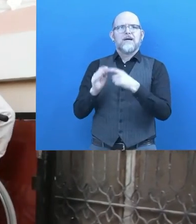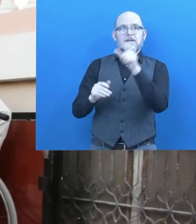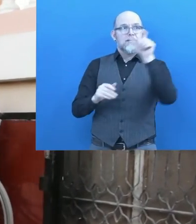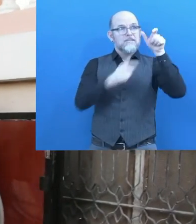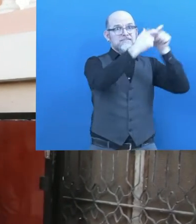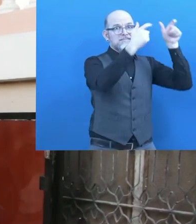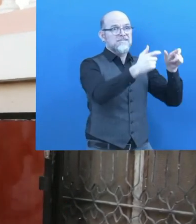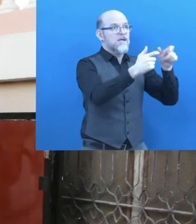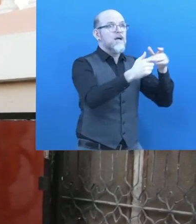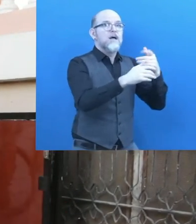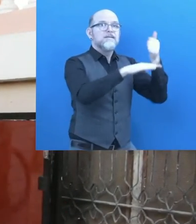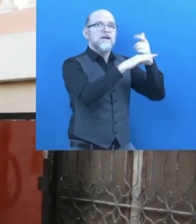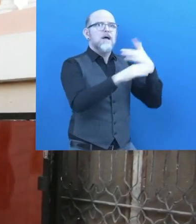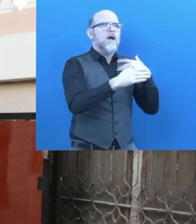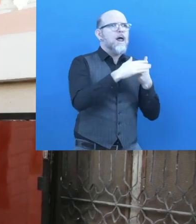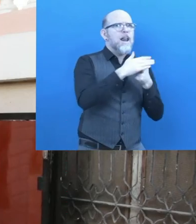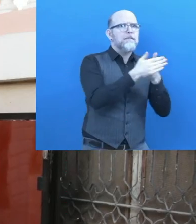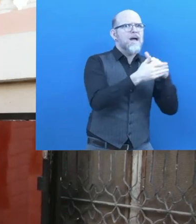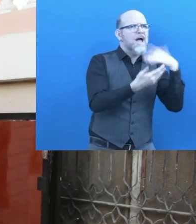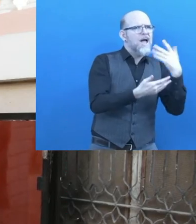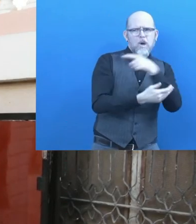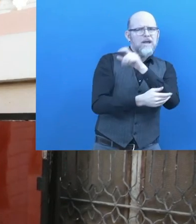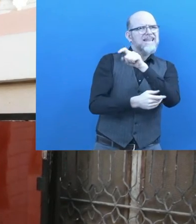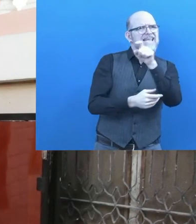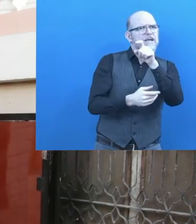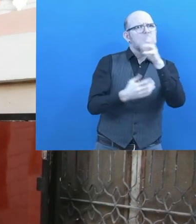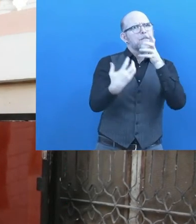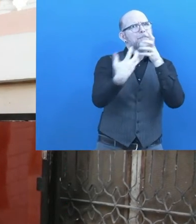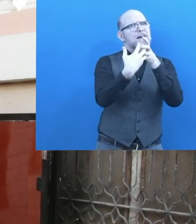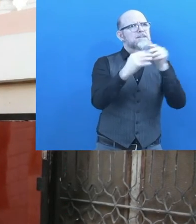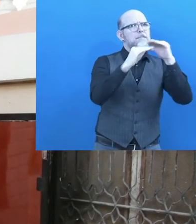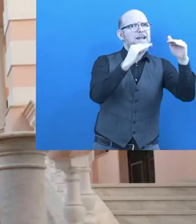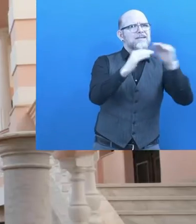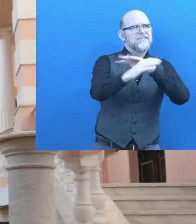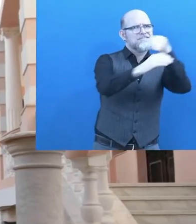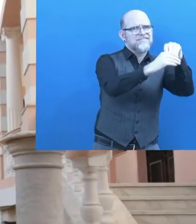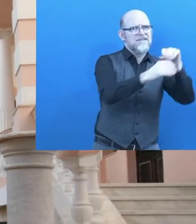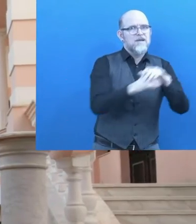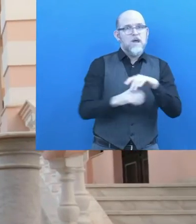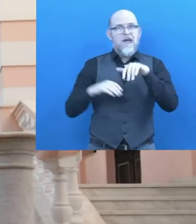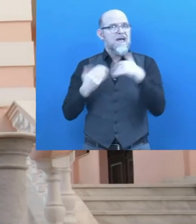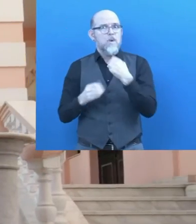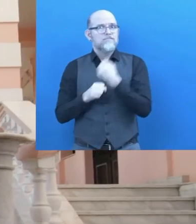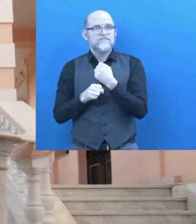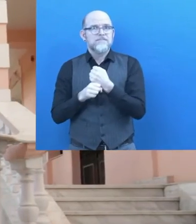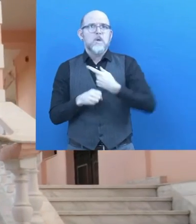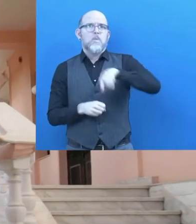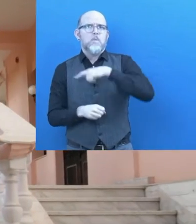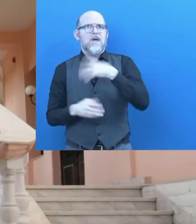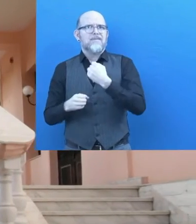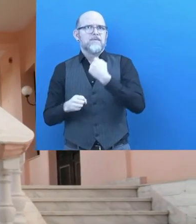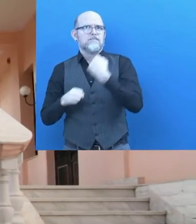kind of needs they need to create in order to accommodate for persons with disabilities. We do so by developing